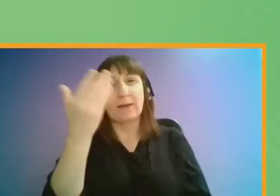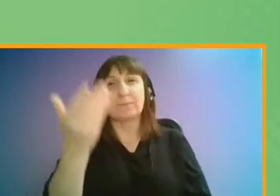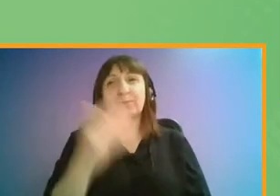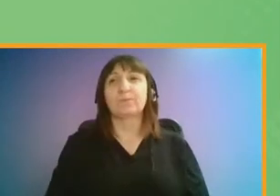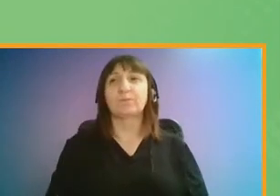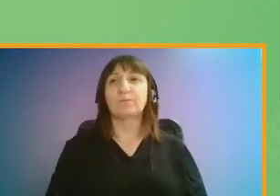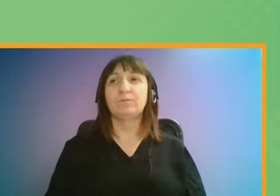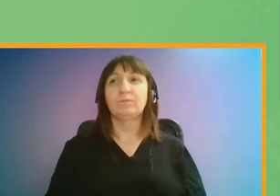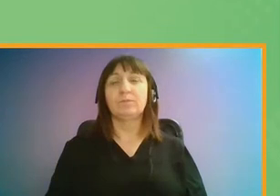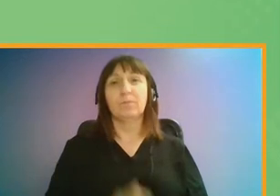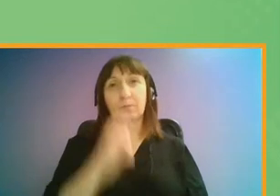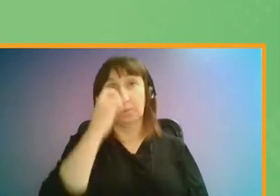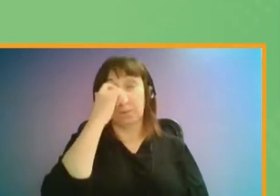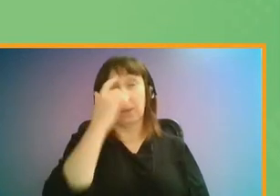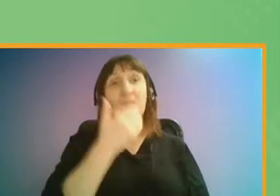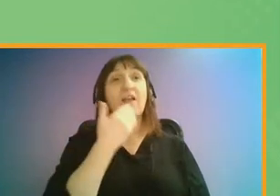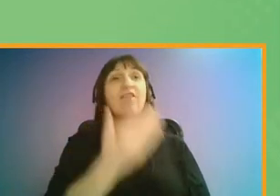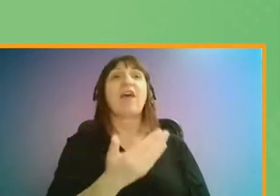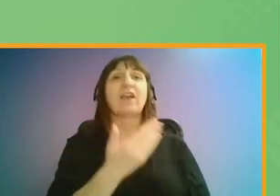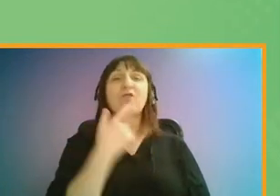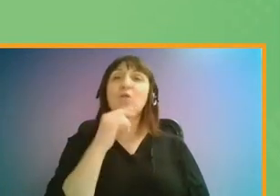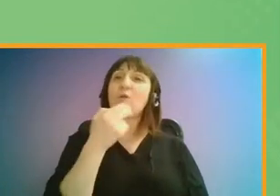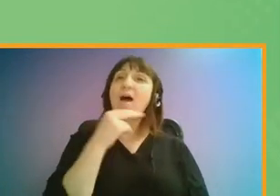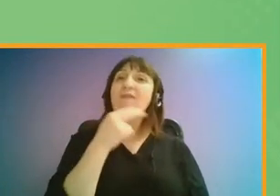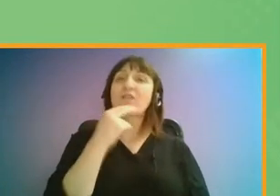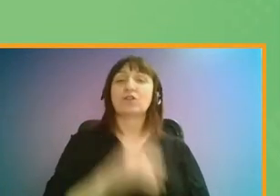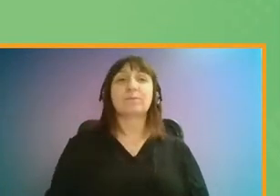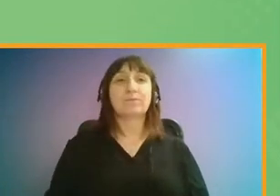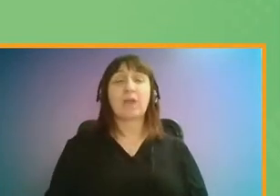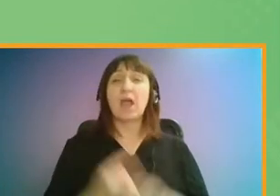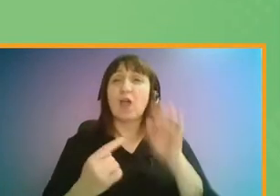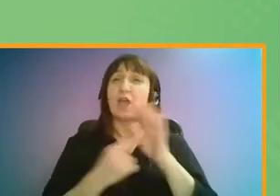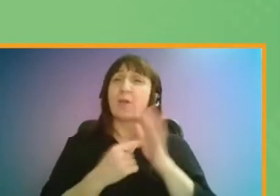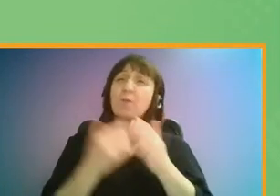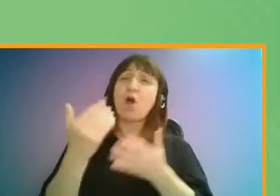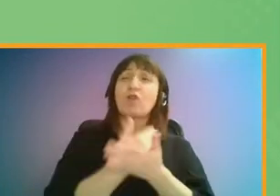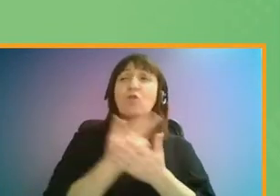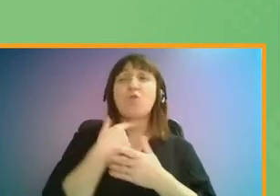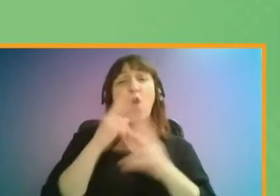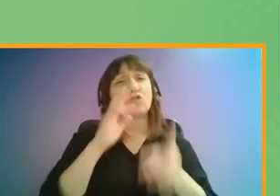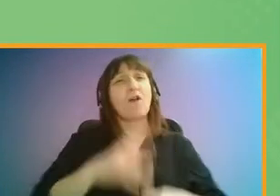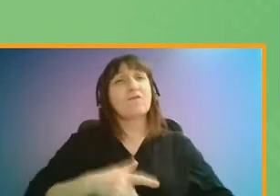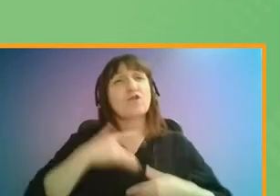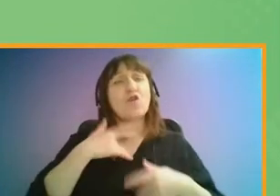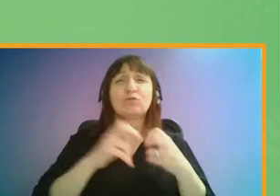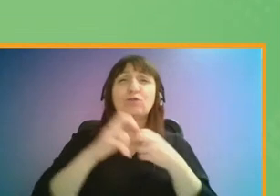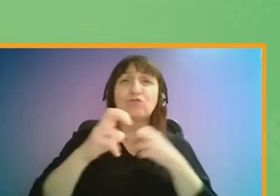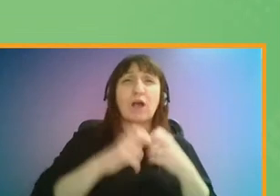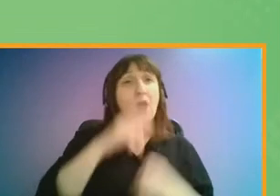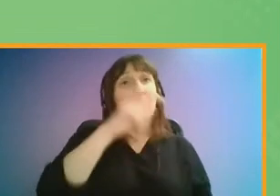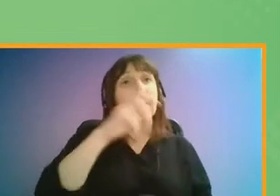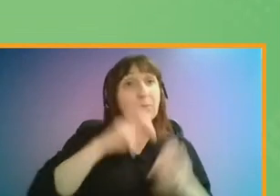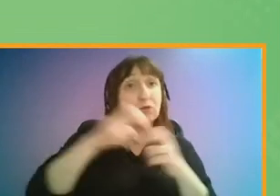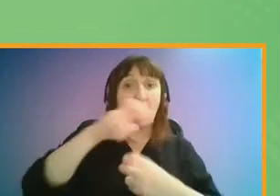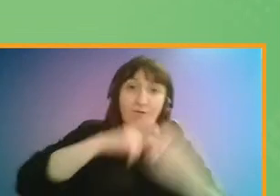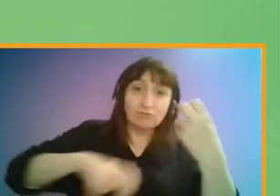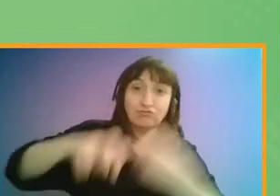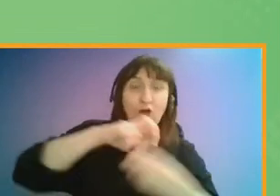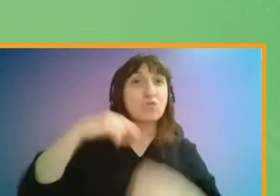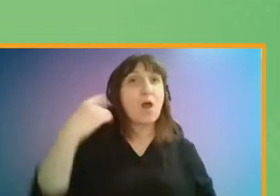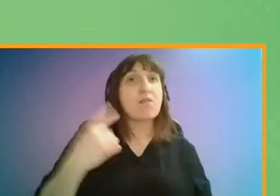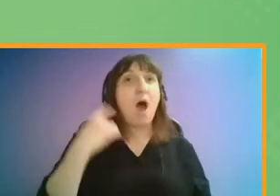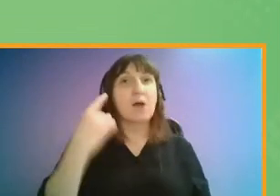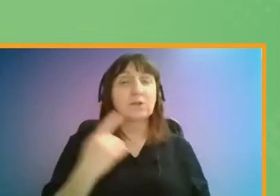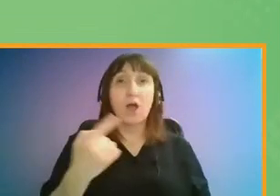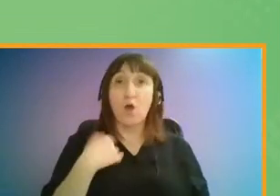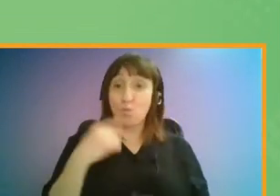Thanks Sophia and good afternoon. A key part of our research was that we wanted to hear views about London's transport from the people travelling in London. We ran an